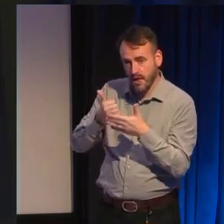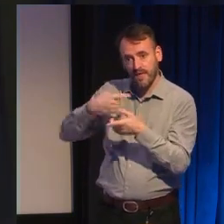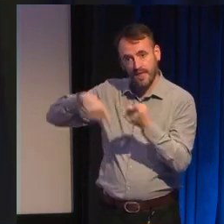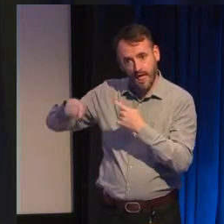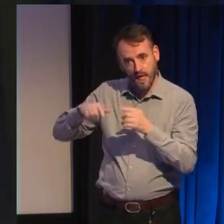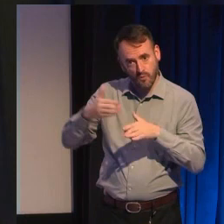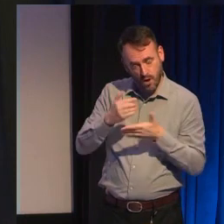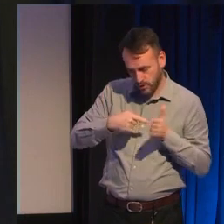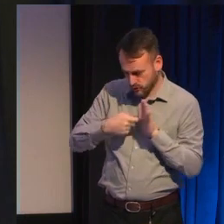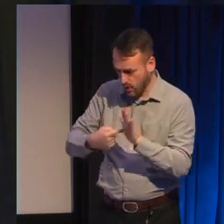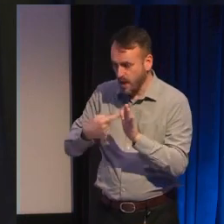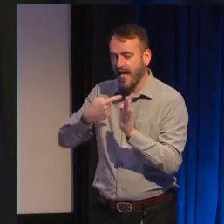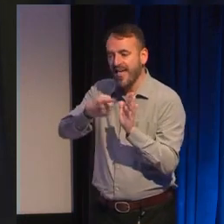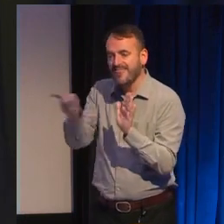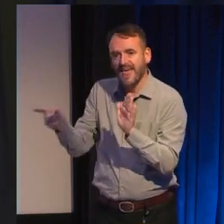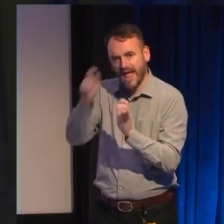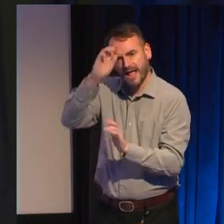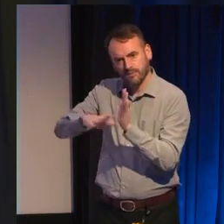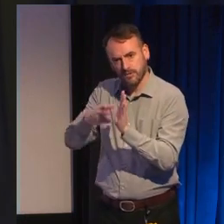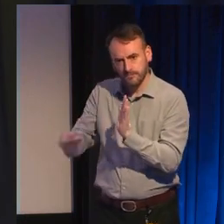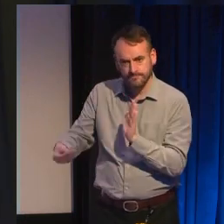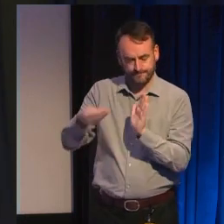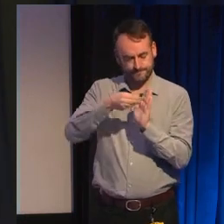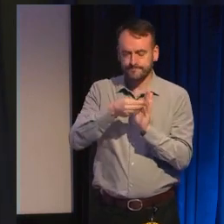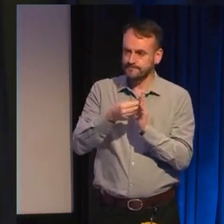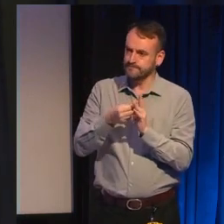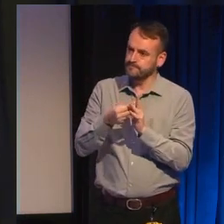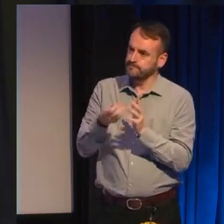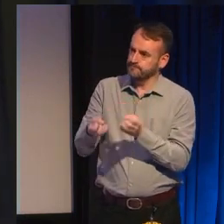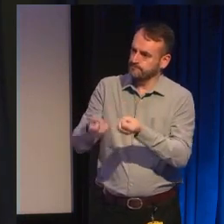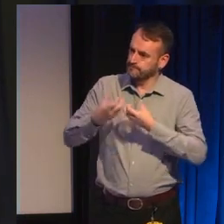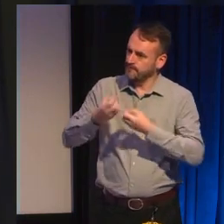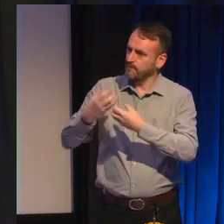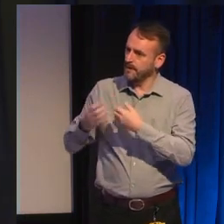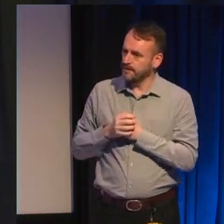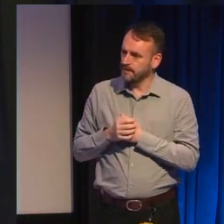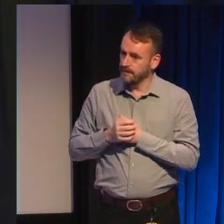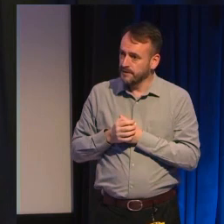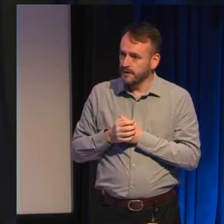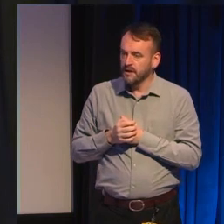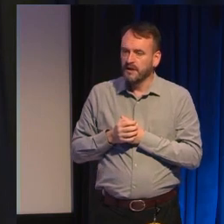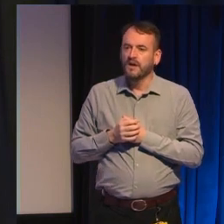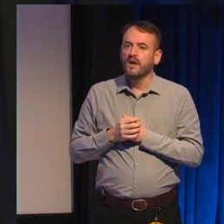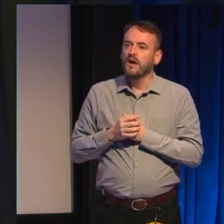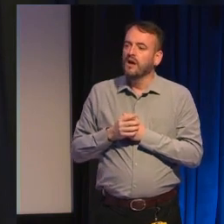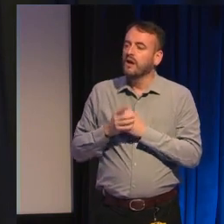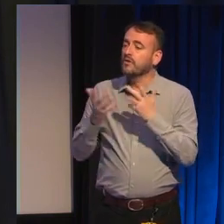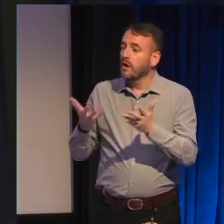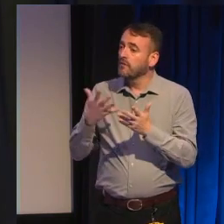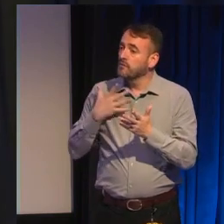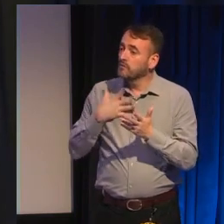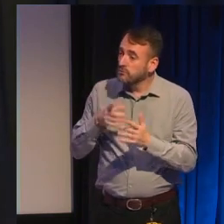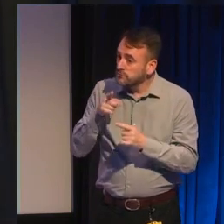particular lens that they bring to the work so if you want to work with a sensitivity reader or a diversity editor